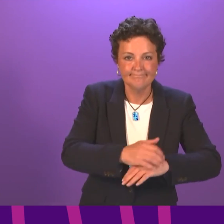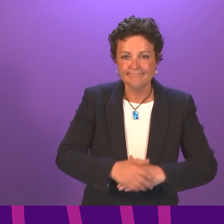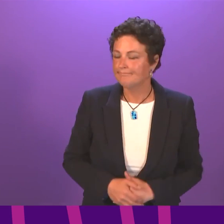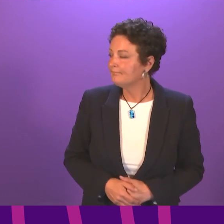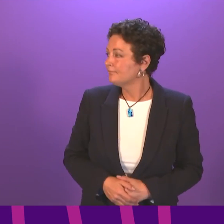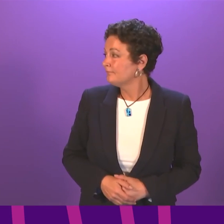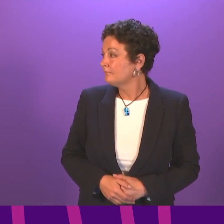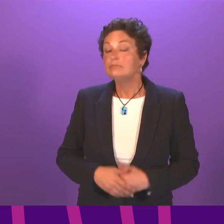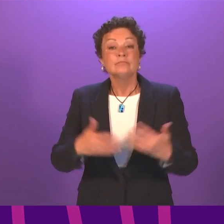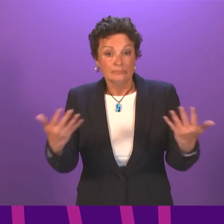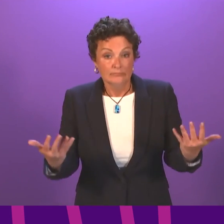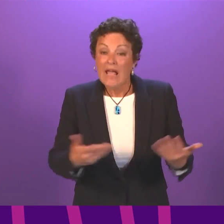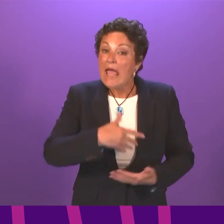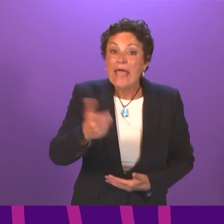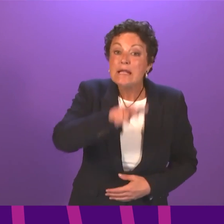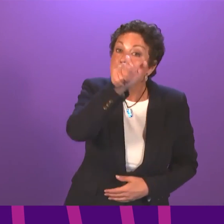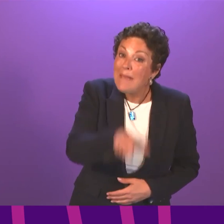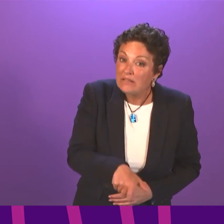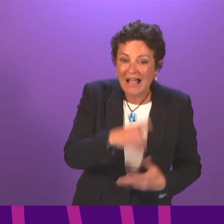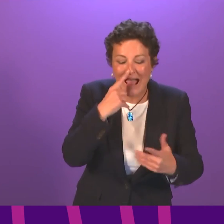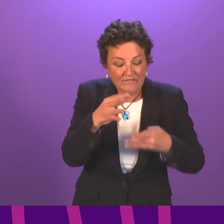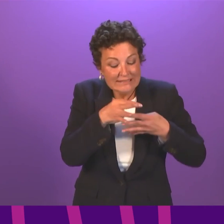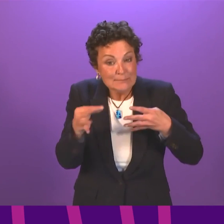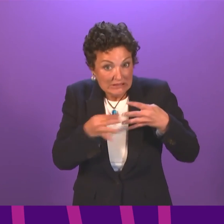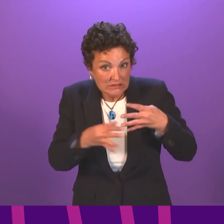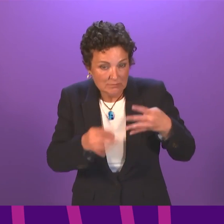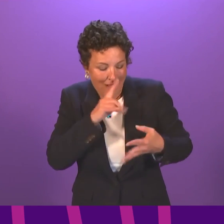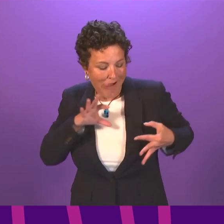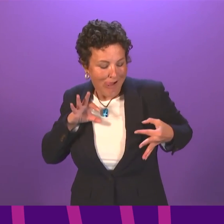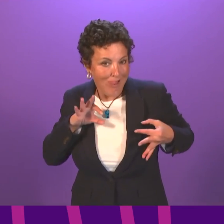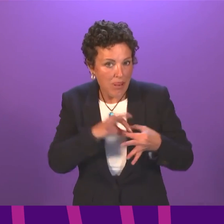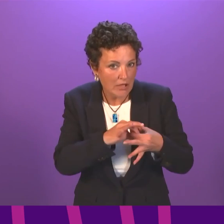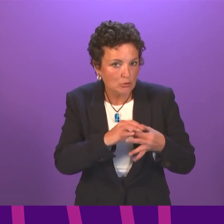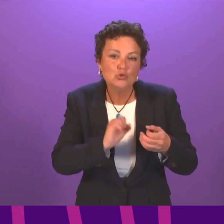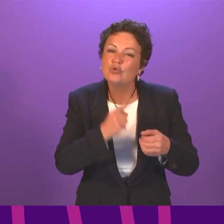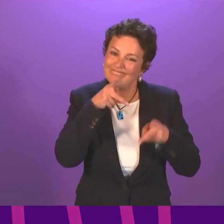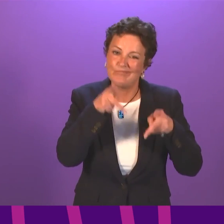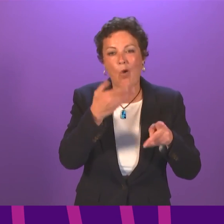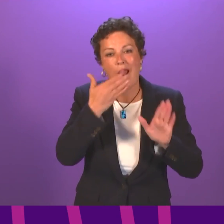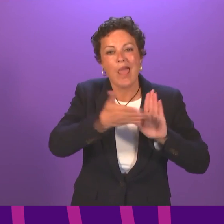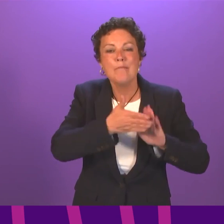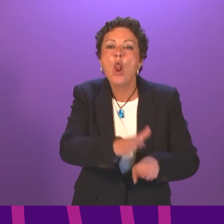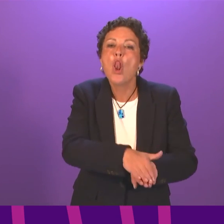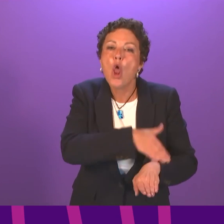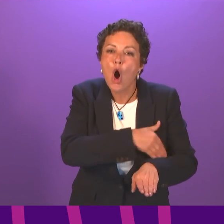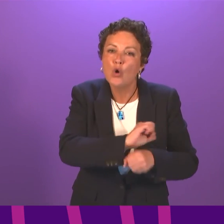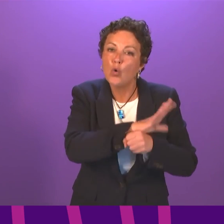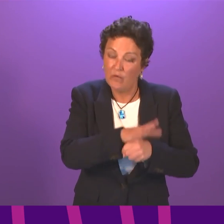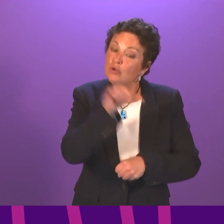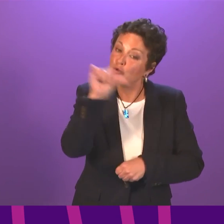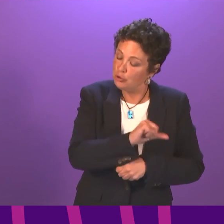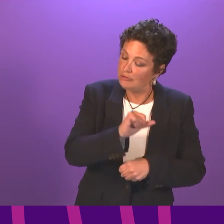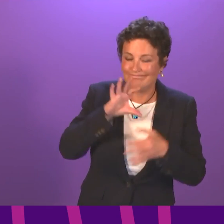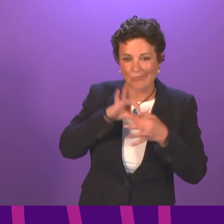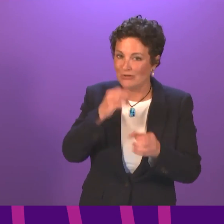that may be associated with what is known as long Covid should be accessing their GP services and being referred on as appropriate. The